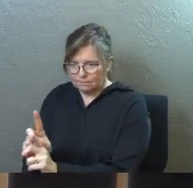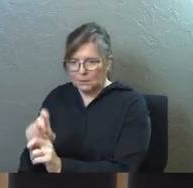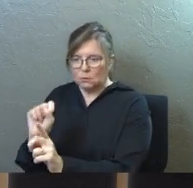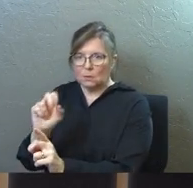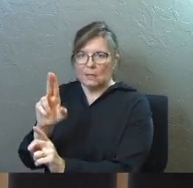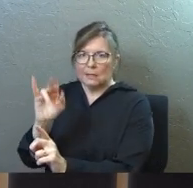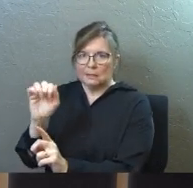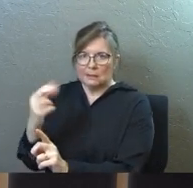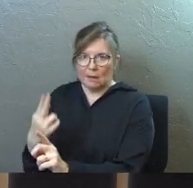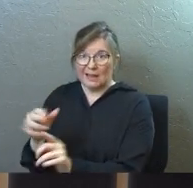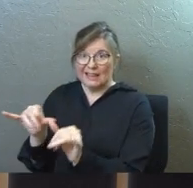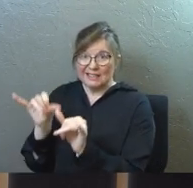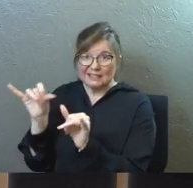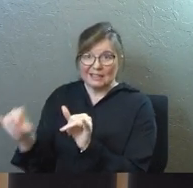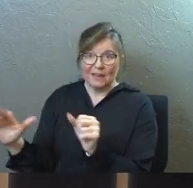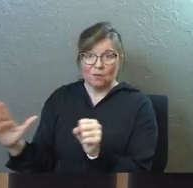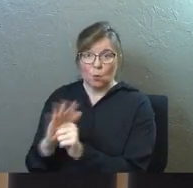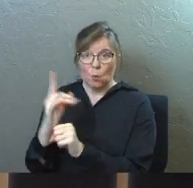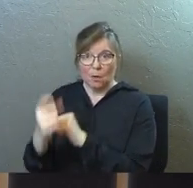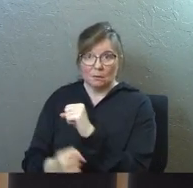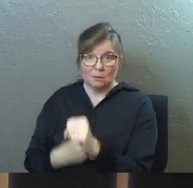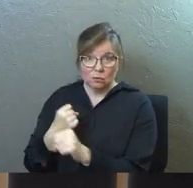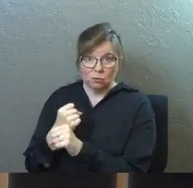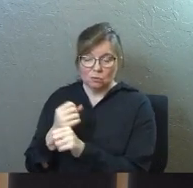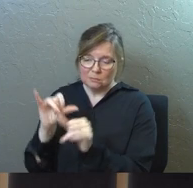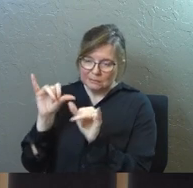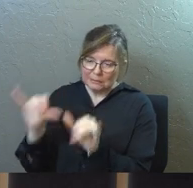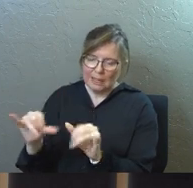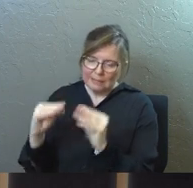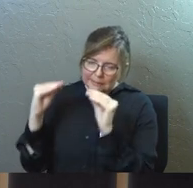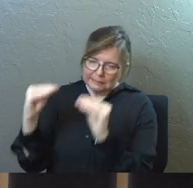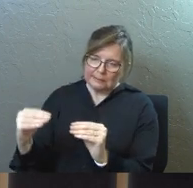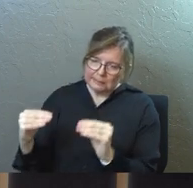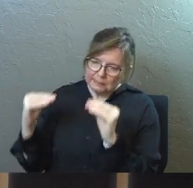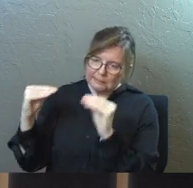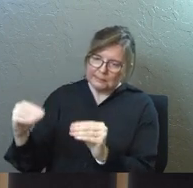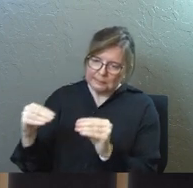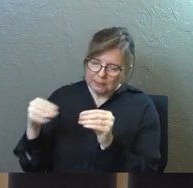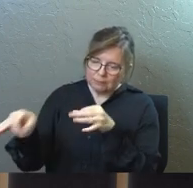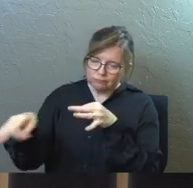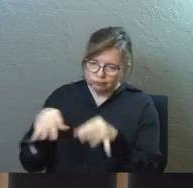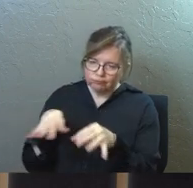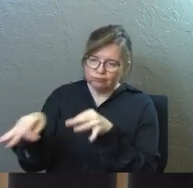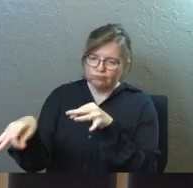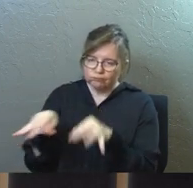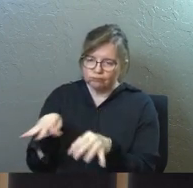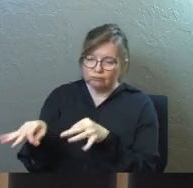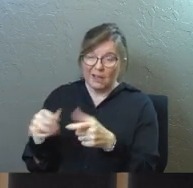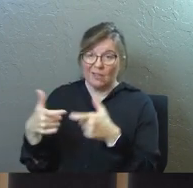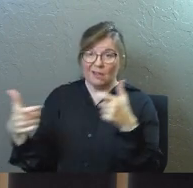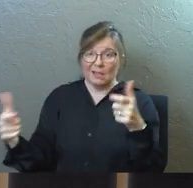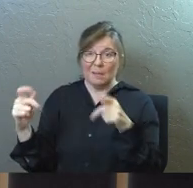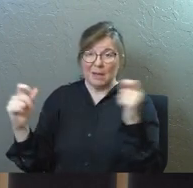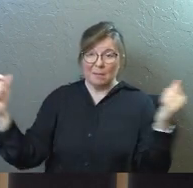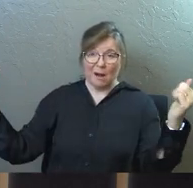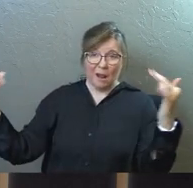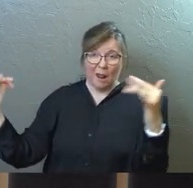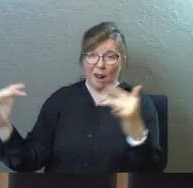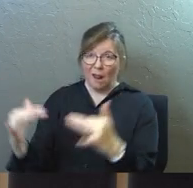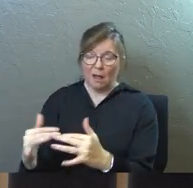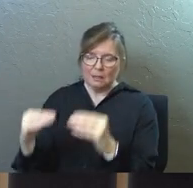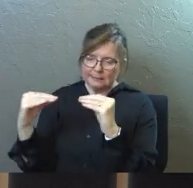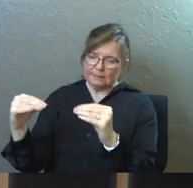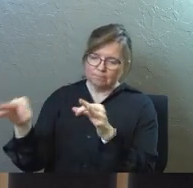stayed there with the church for a full year, teaching large crowds of people, and it was at Antioch that the believers were first called